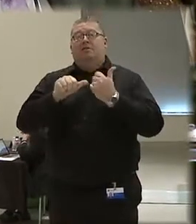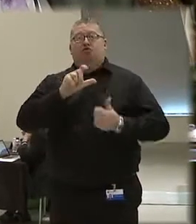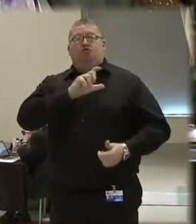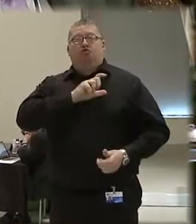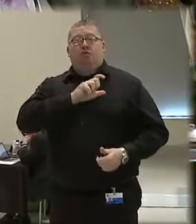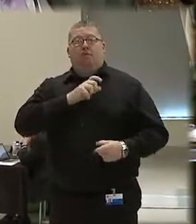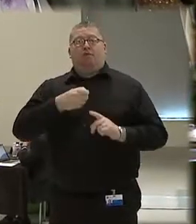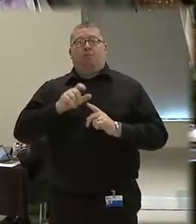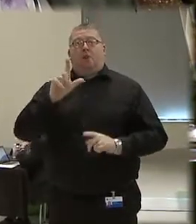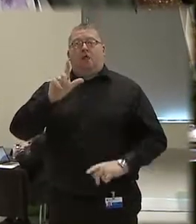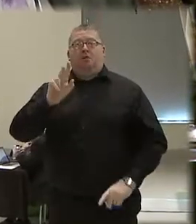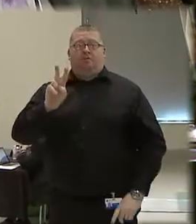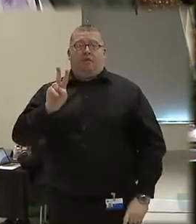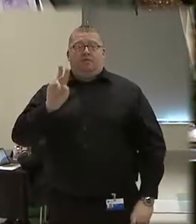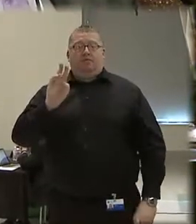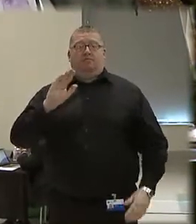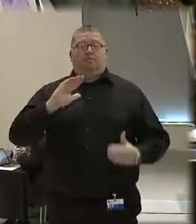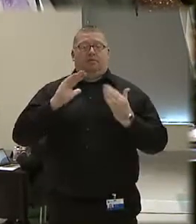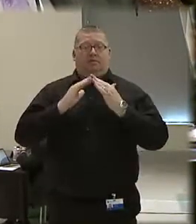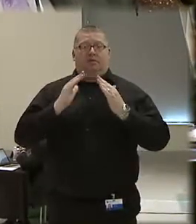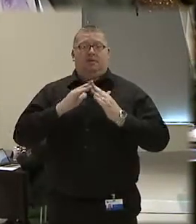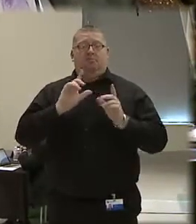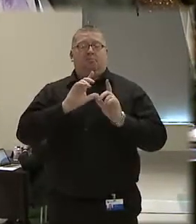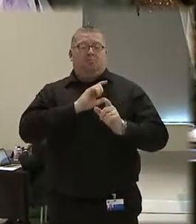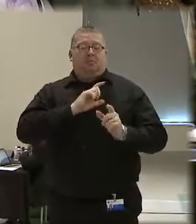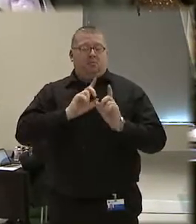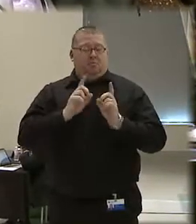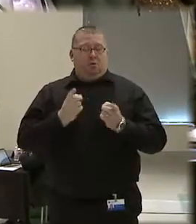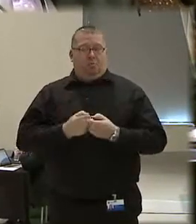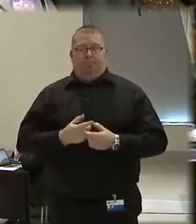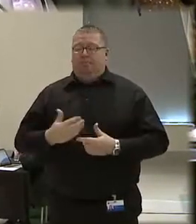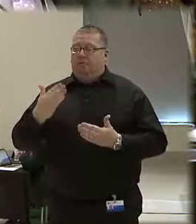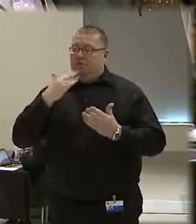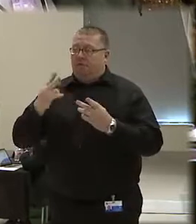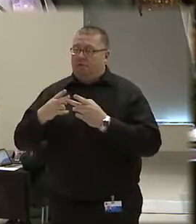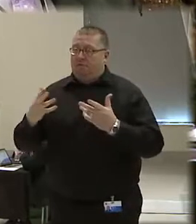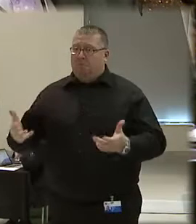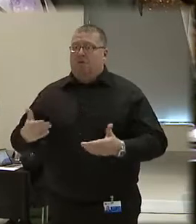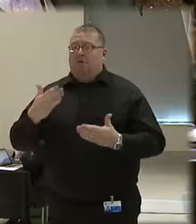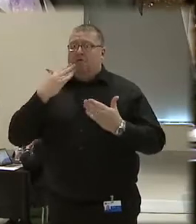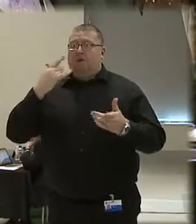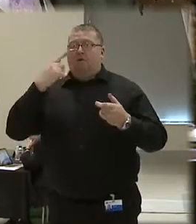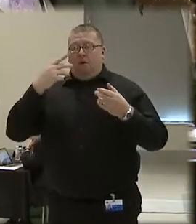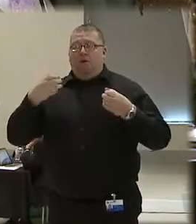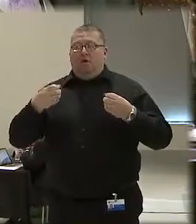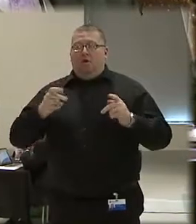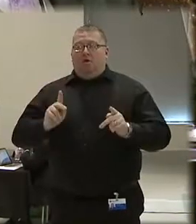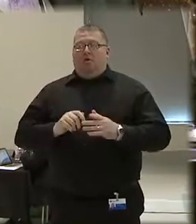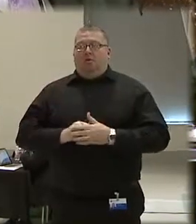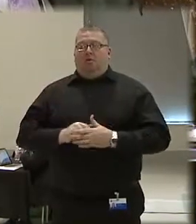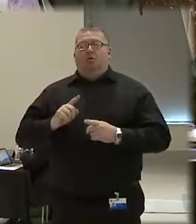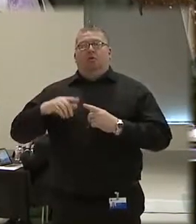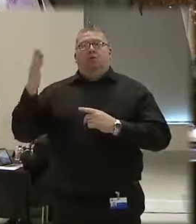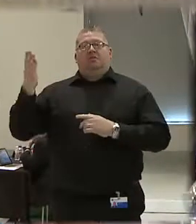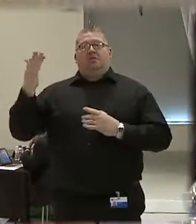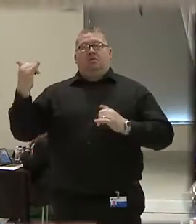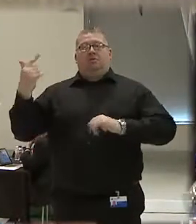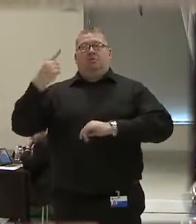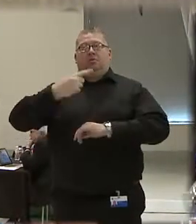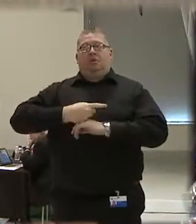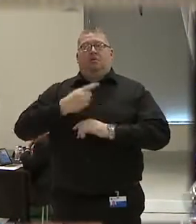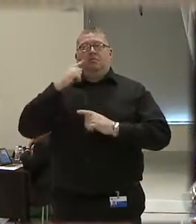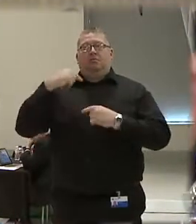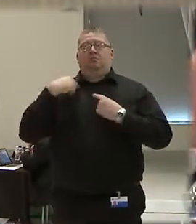Police Department. Mr. Primus. Thank you very much. Thank you for the opportunity to speak to you today. I do so with over 32